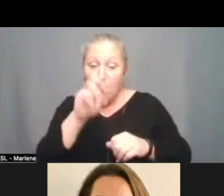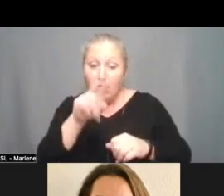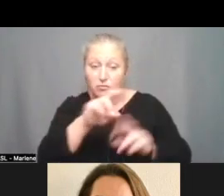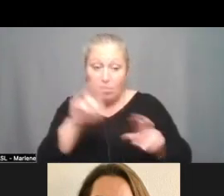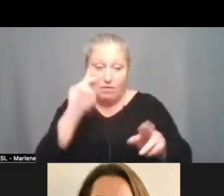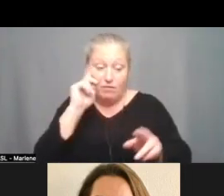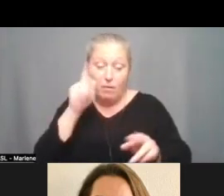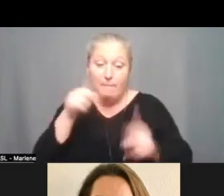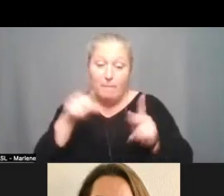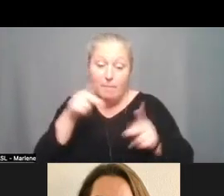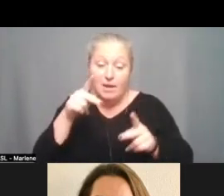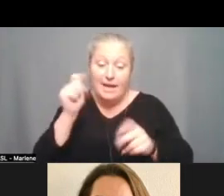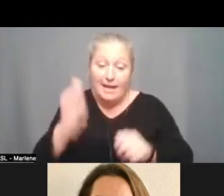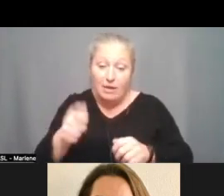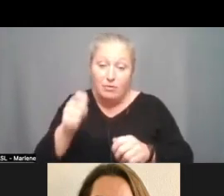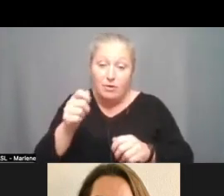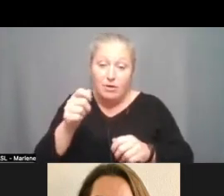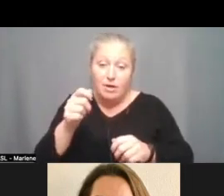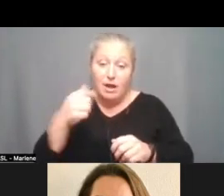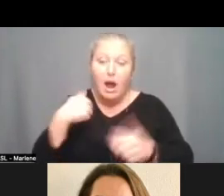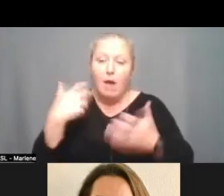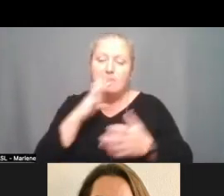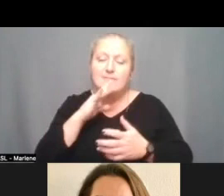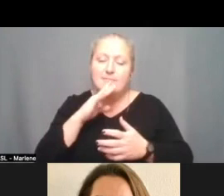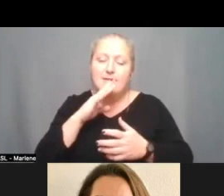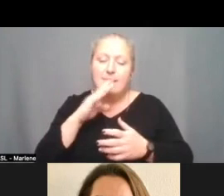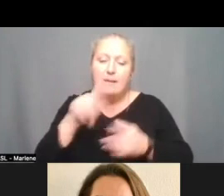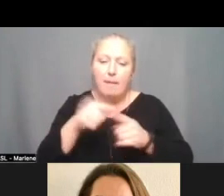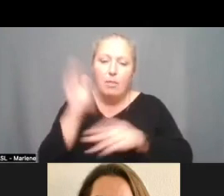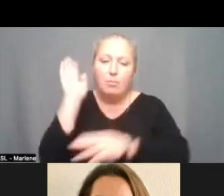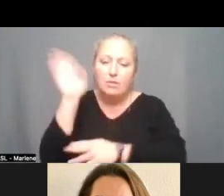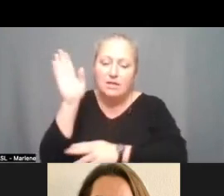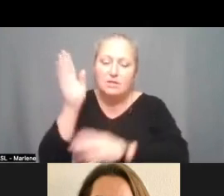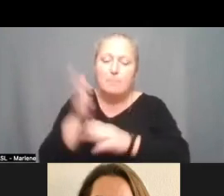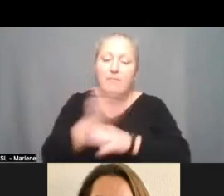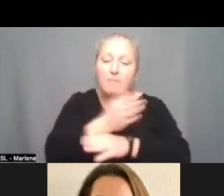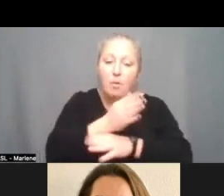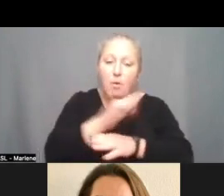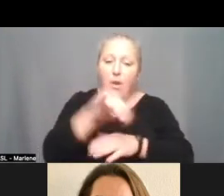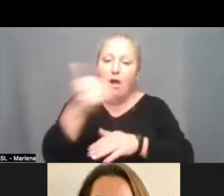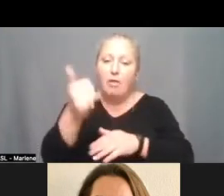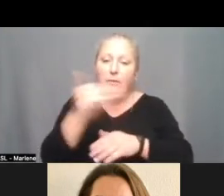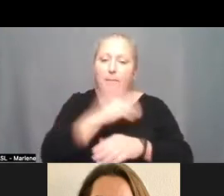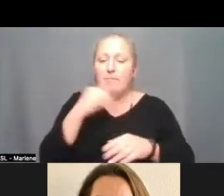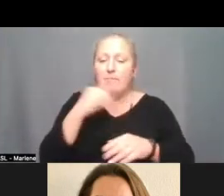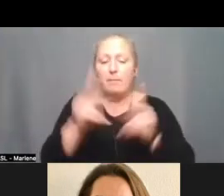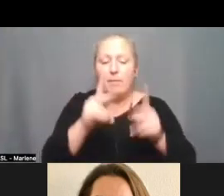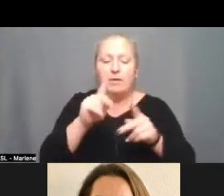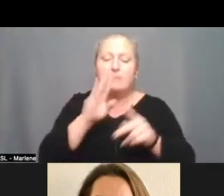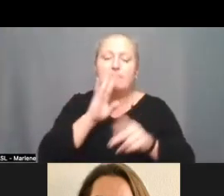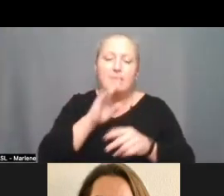and then I would like to speak on behalf of the presentation. Before others of members of the public speak on the item.